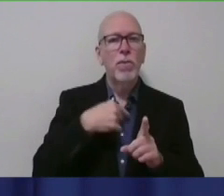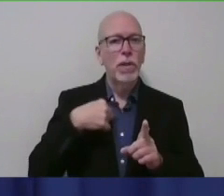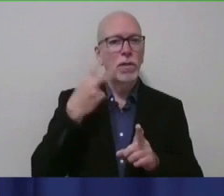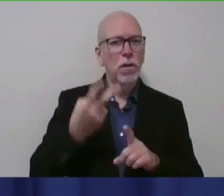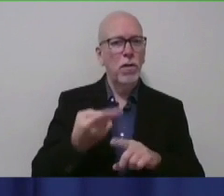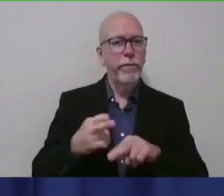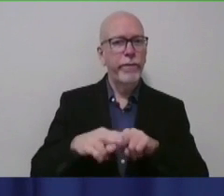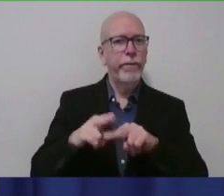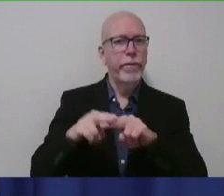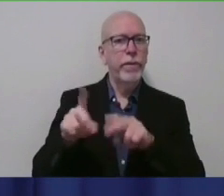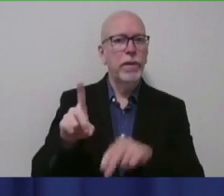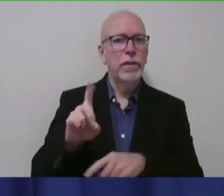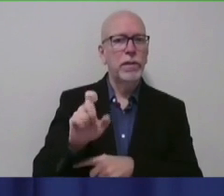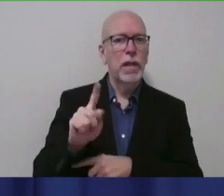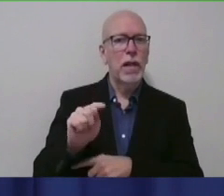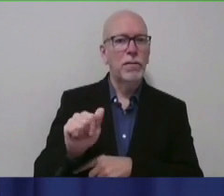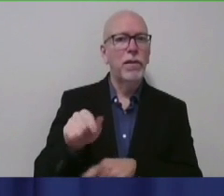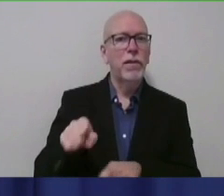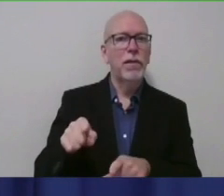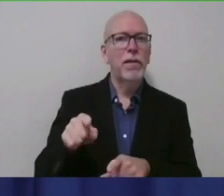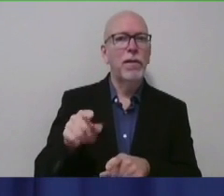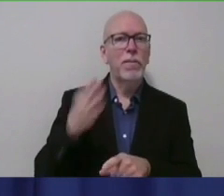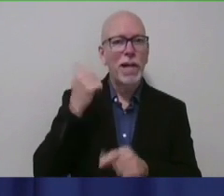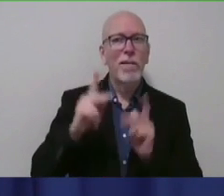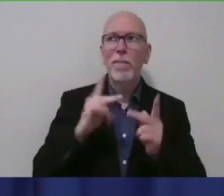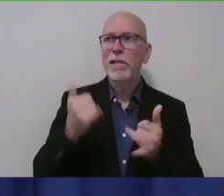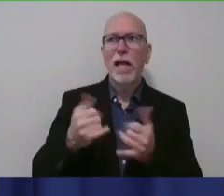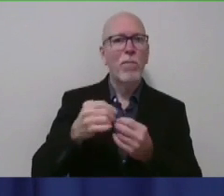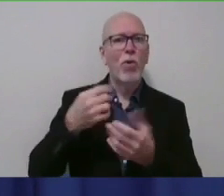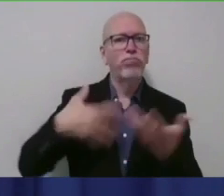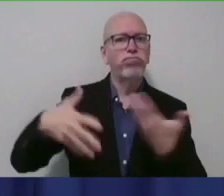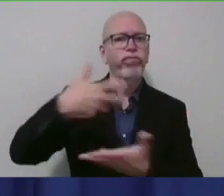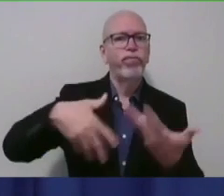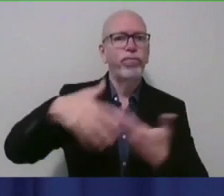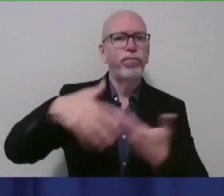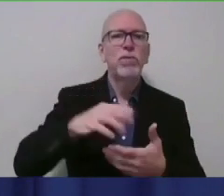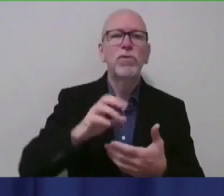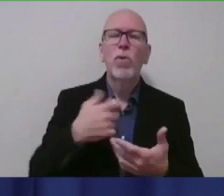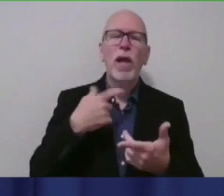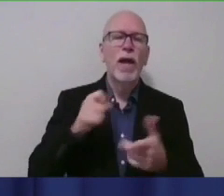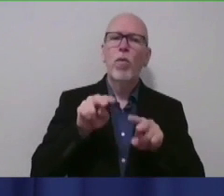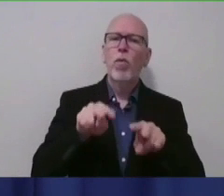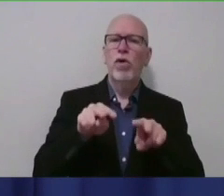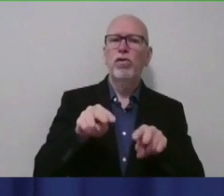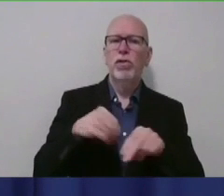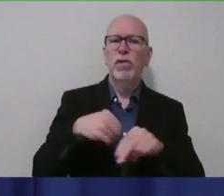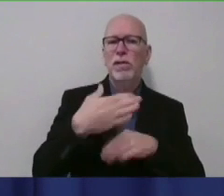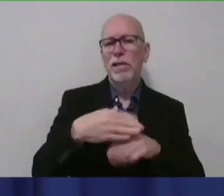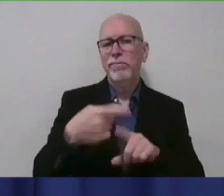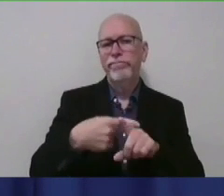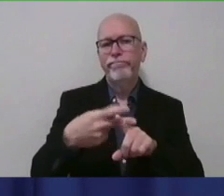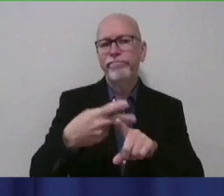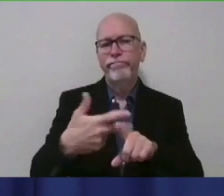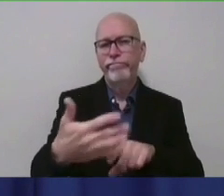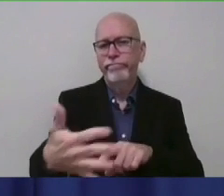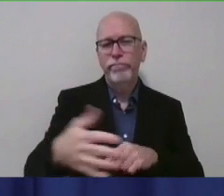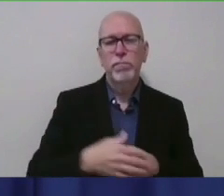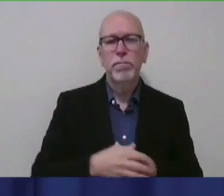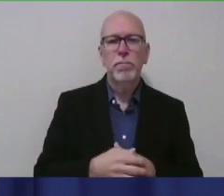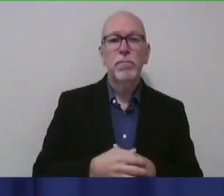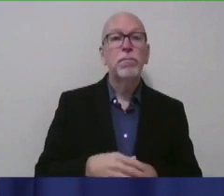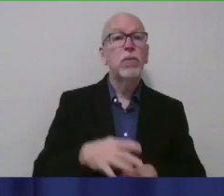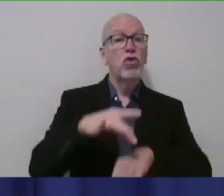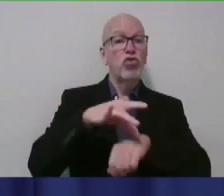Delta variant and people just moving about more often. So, something just to watch in the coming months and time. As far as geography,